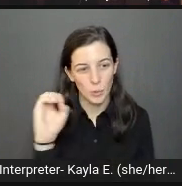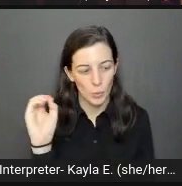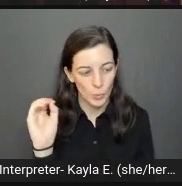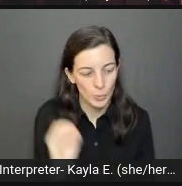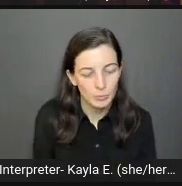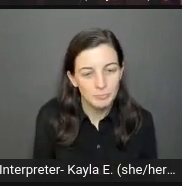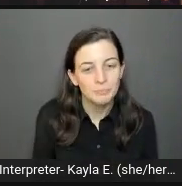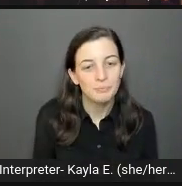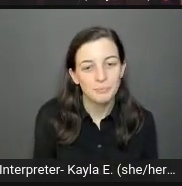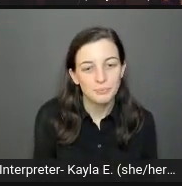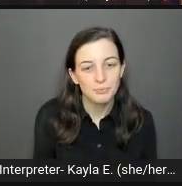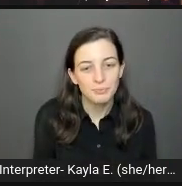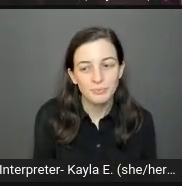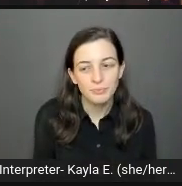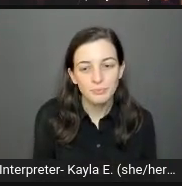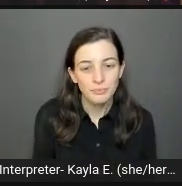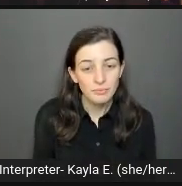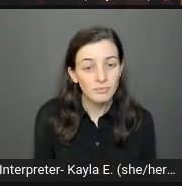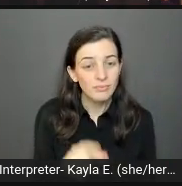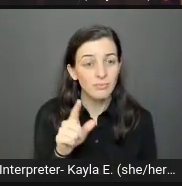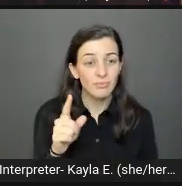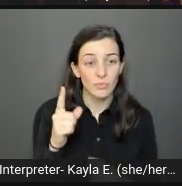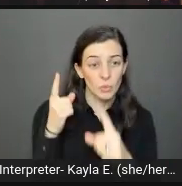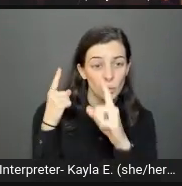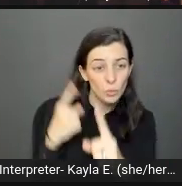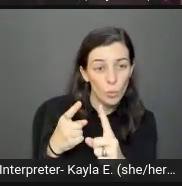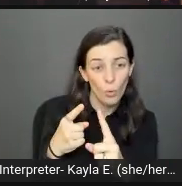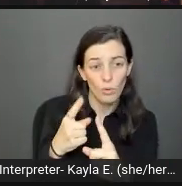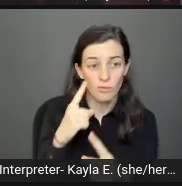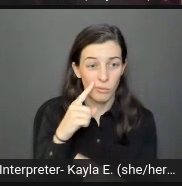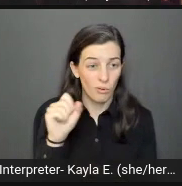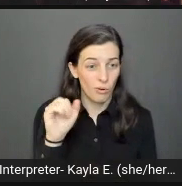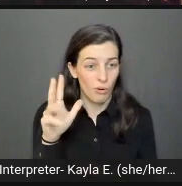Well, the ideal length of alt text is 125 characters.